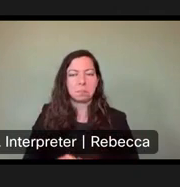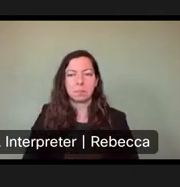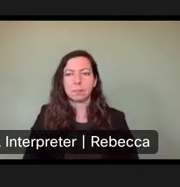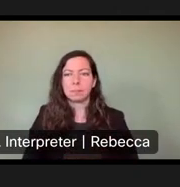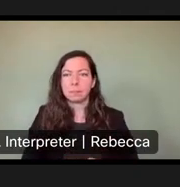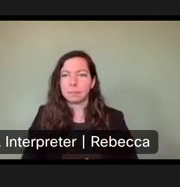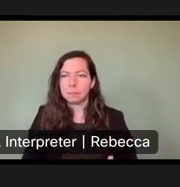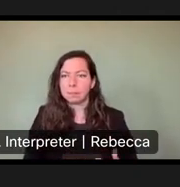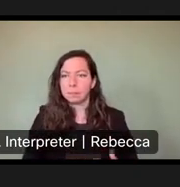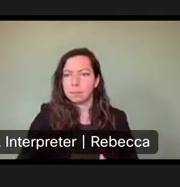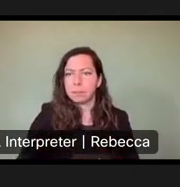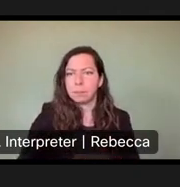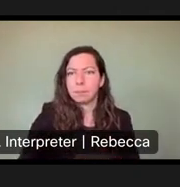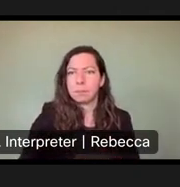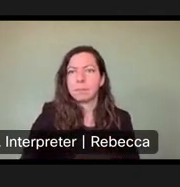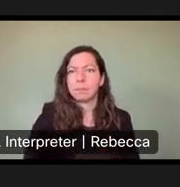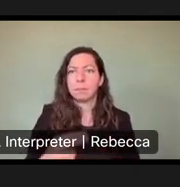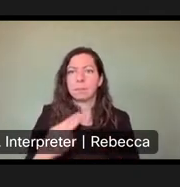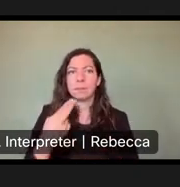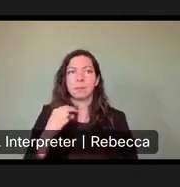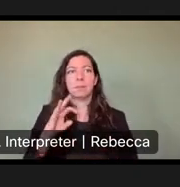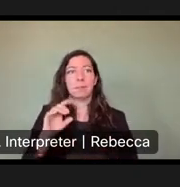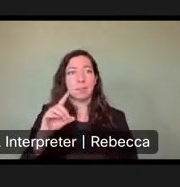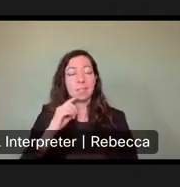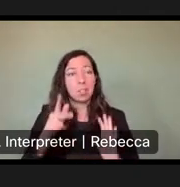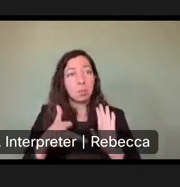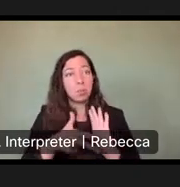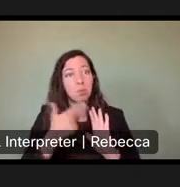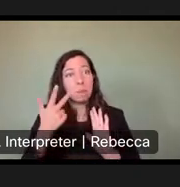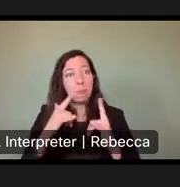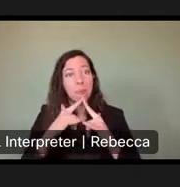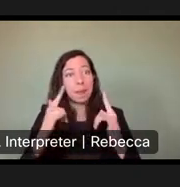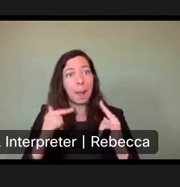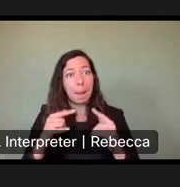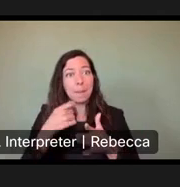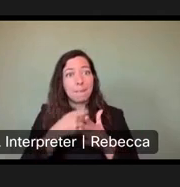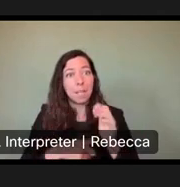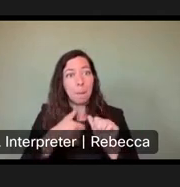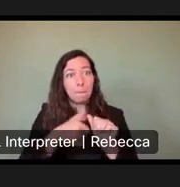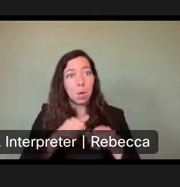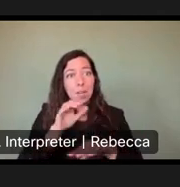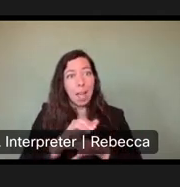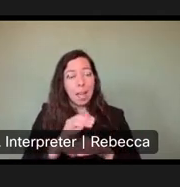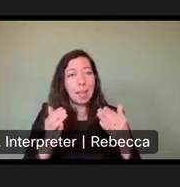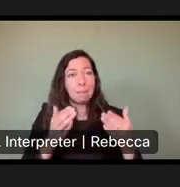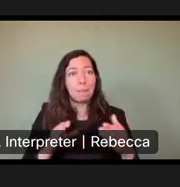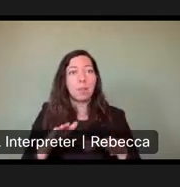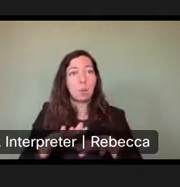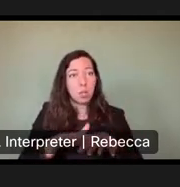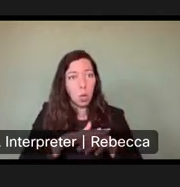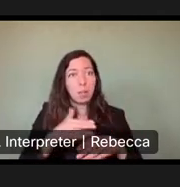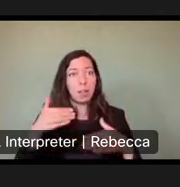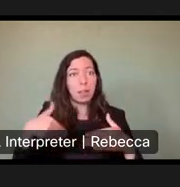Howard says triple the camping fee per night. We need to do it incrementally. We camp state parks in Texas, Colorado and Oklahoma.